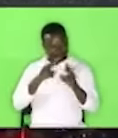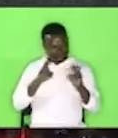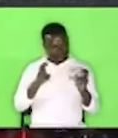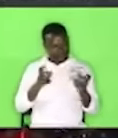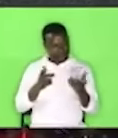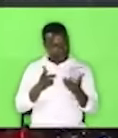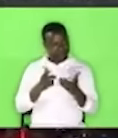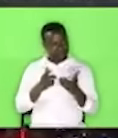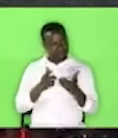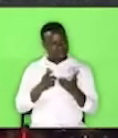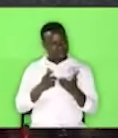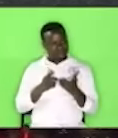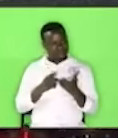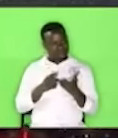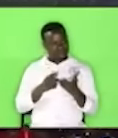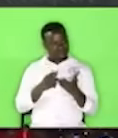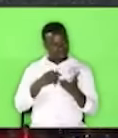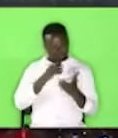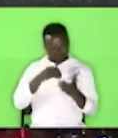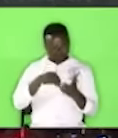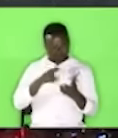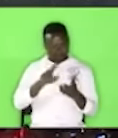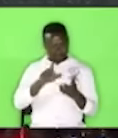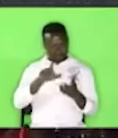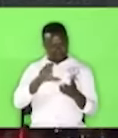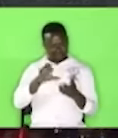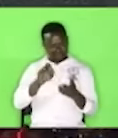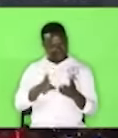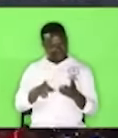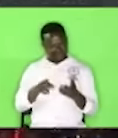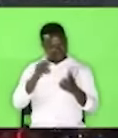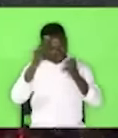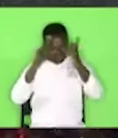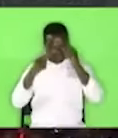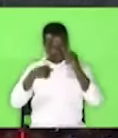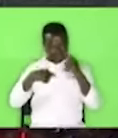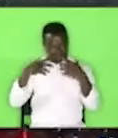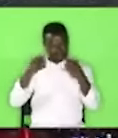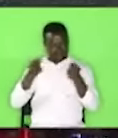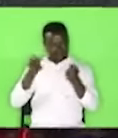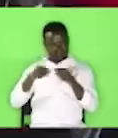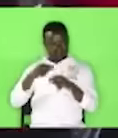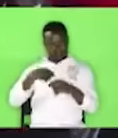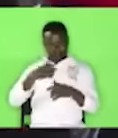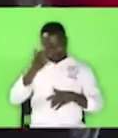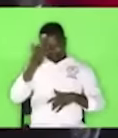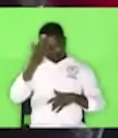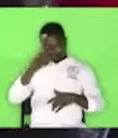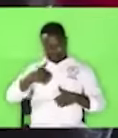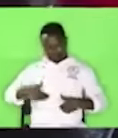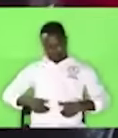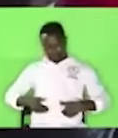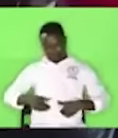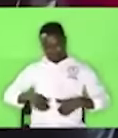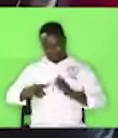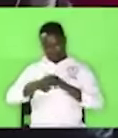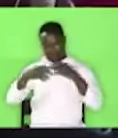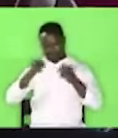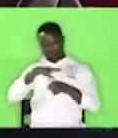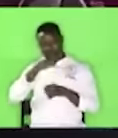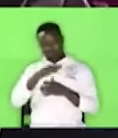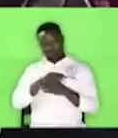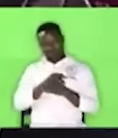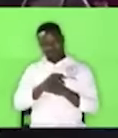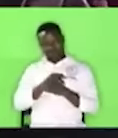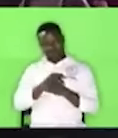you don't have anything like us because I was healed when I was a teenager here in Kumasi see